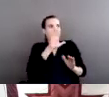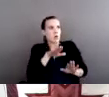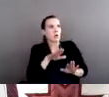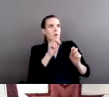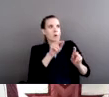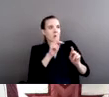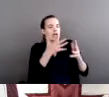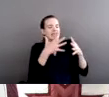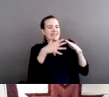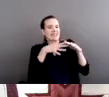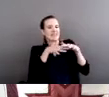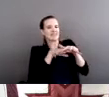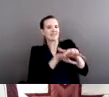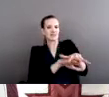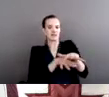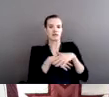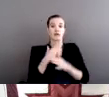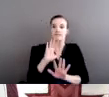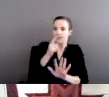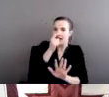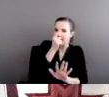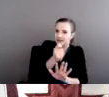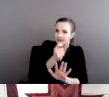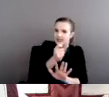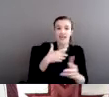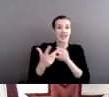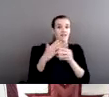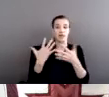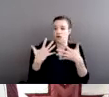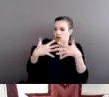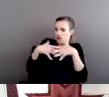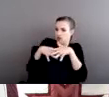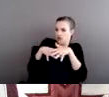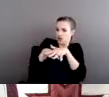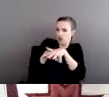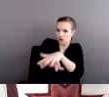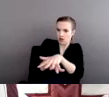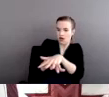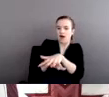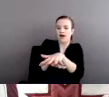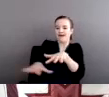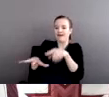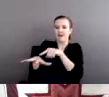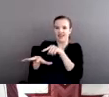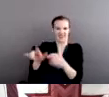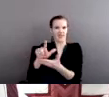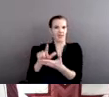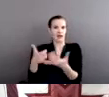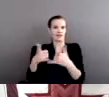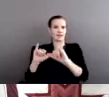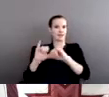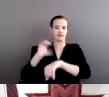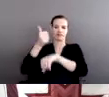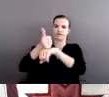But somehow this law still managed to make, you know, make the page. And so you can see here